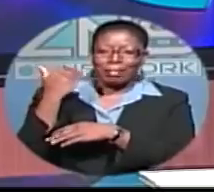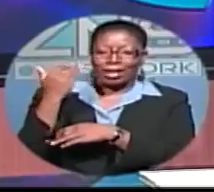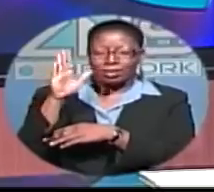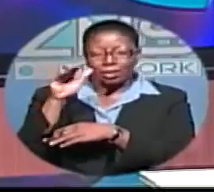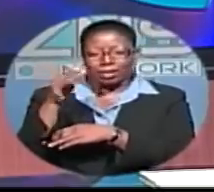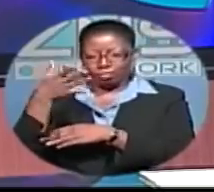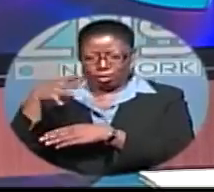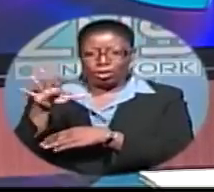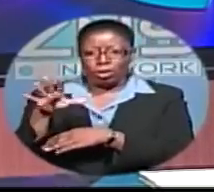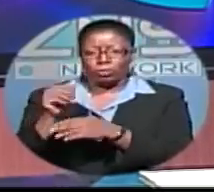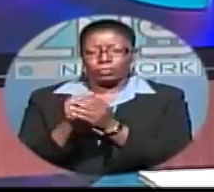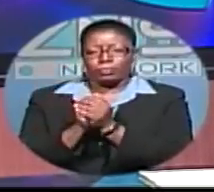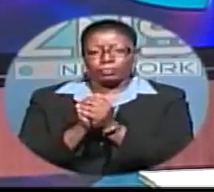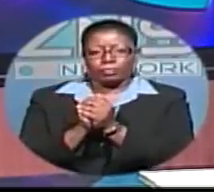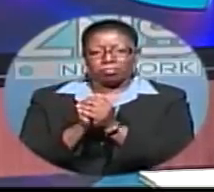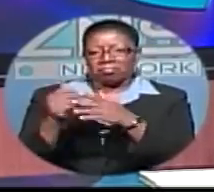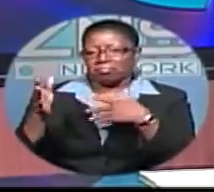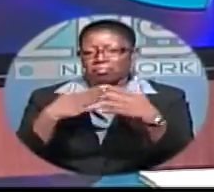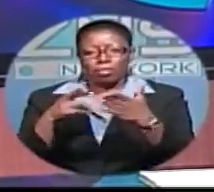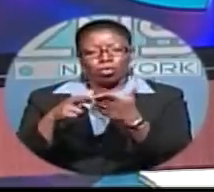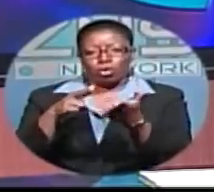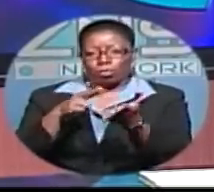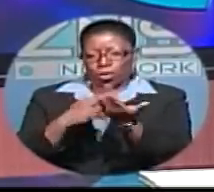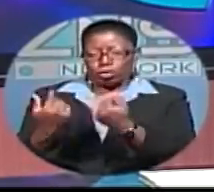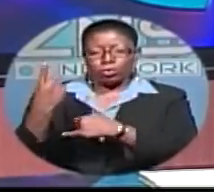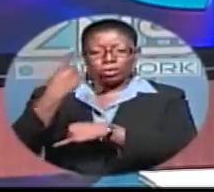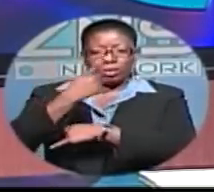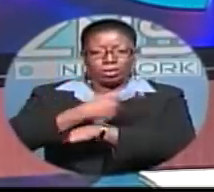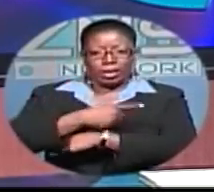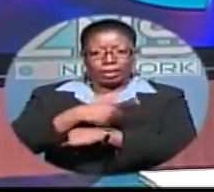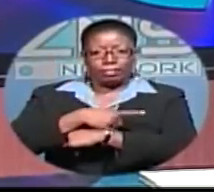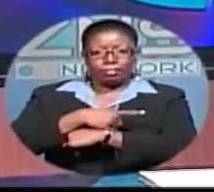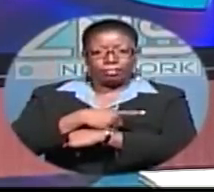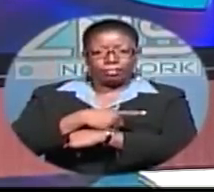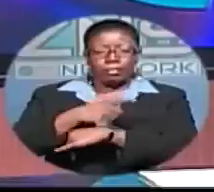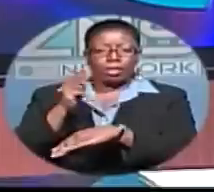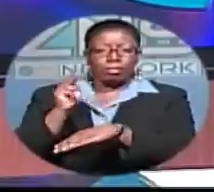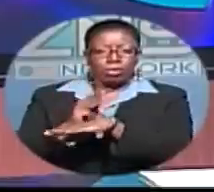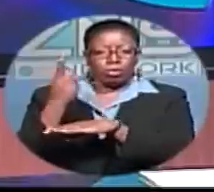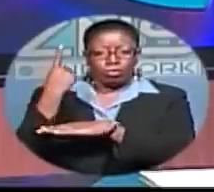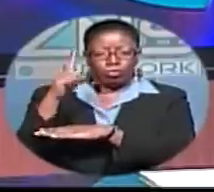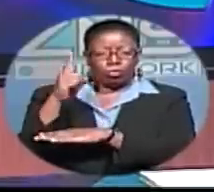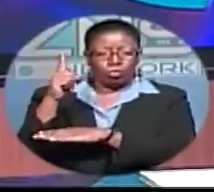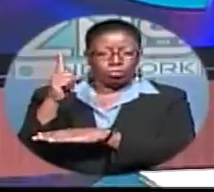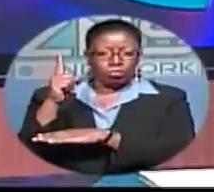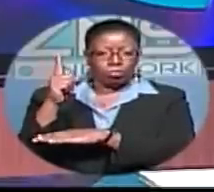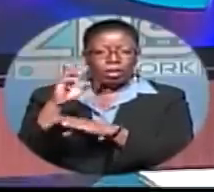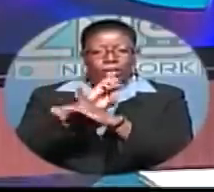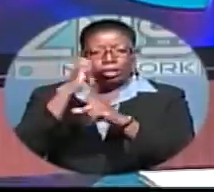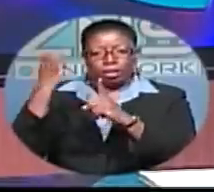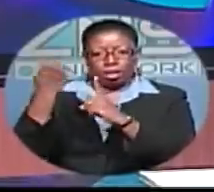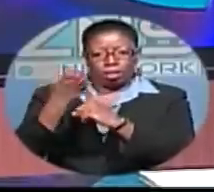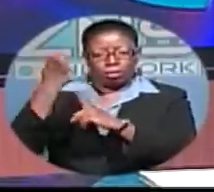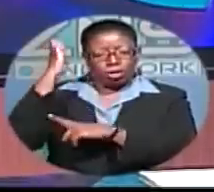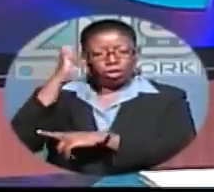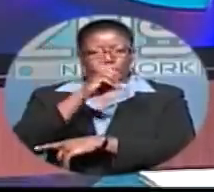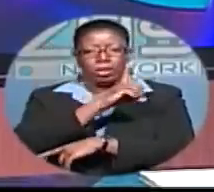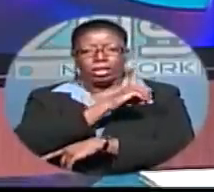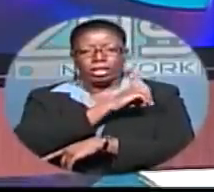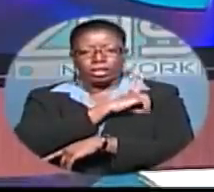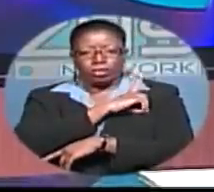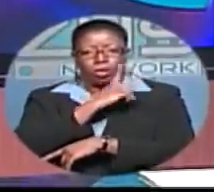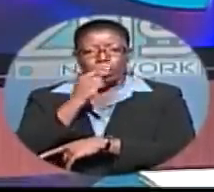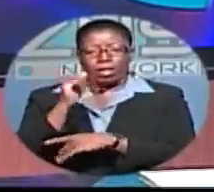Well, despite reports in today's local dailies, Minister for the Environment Earl DeVoe confirmed to ZNS News that